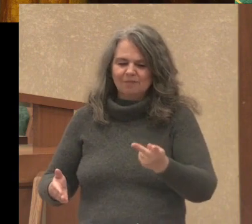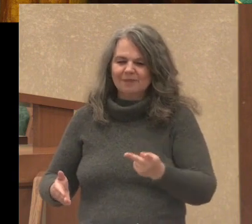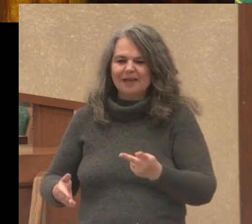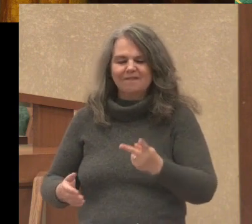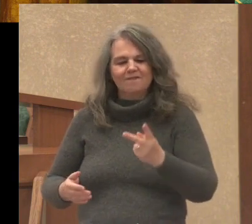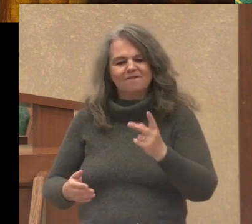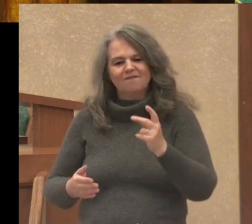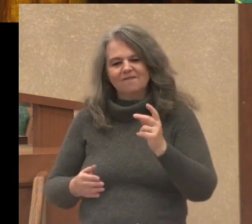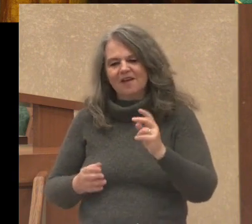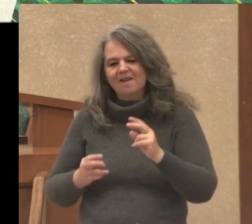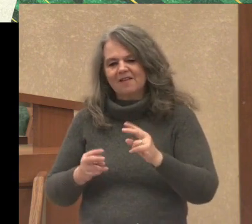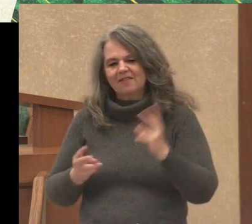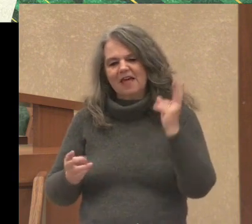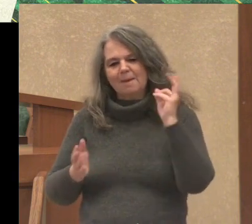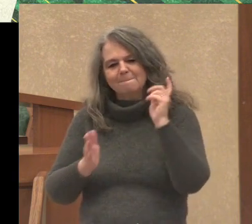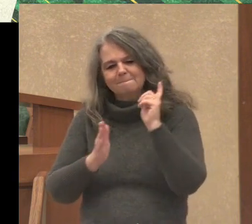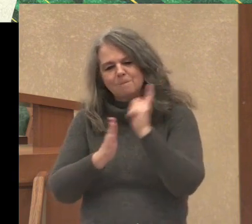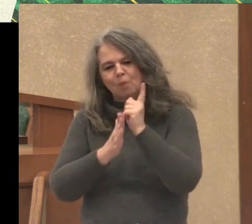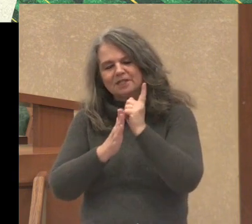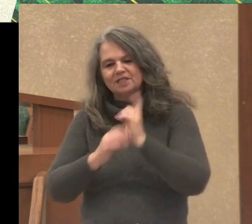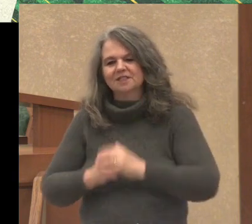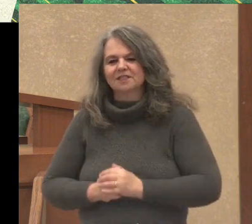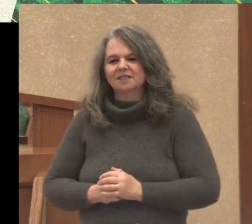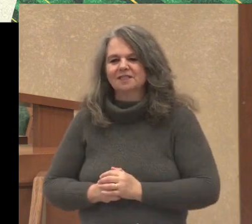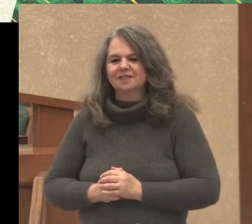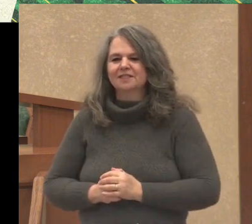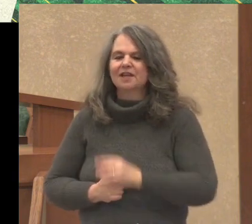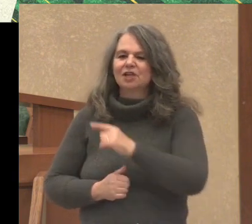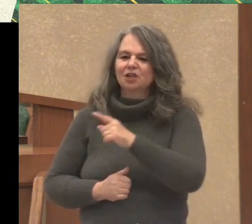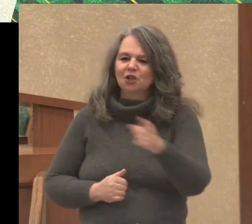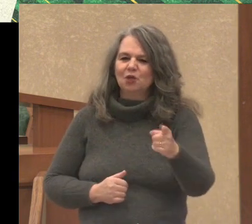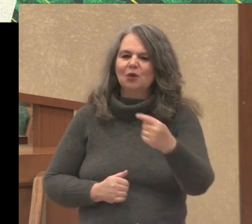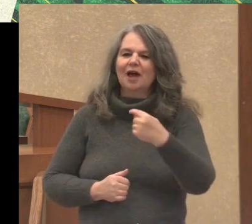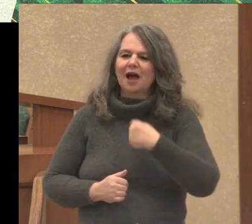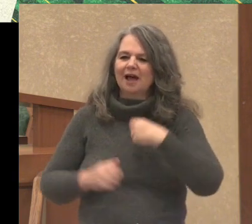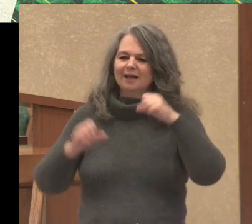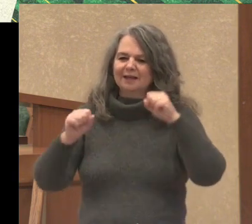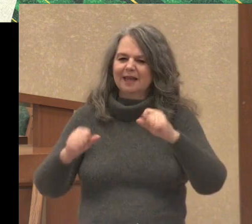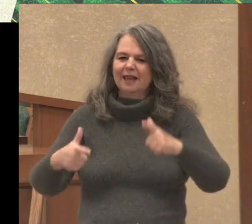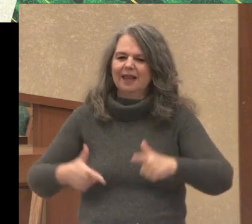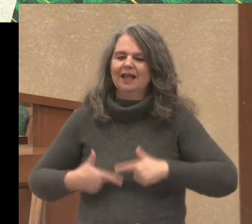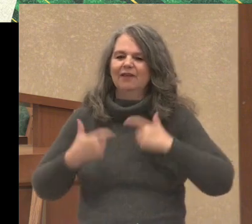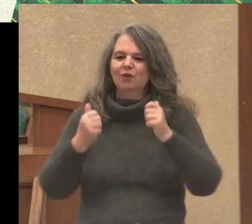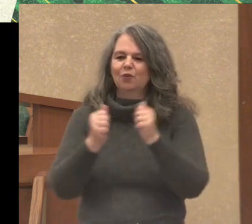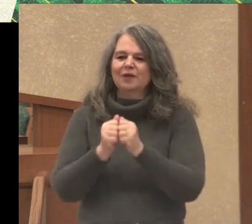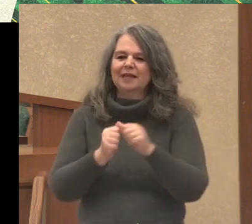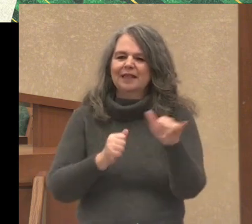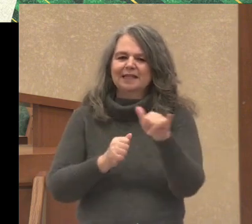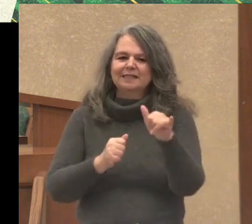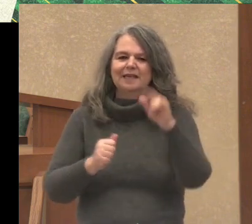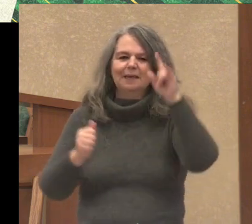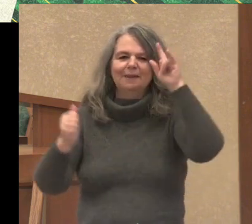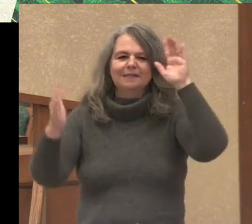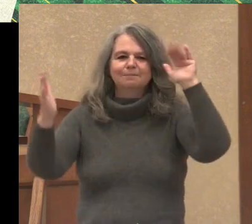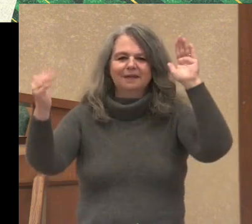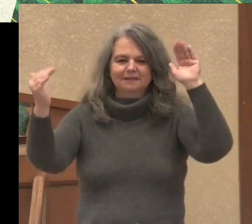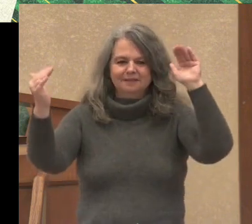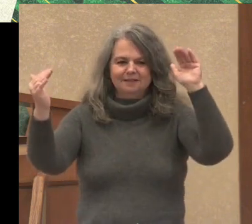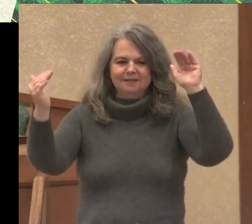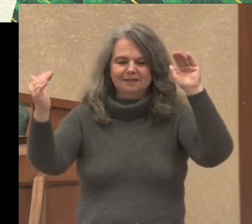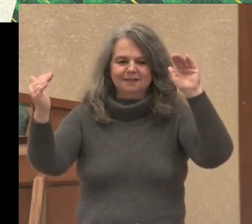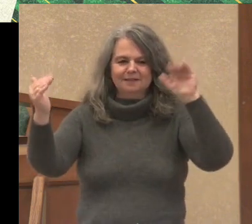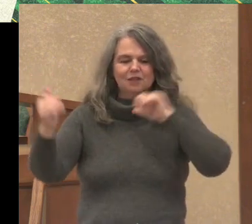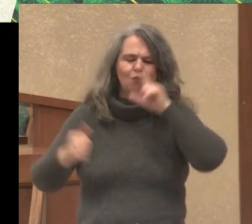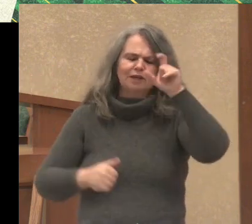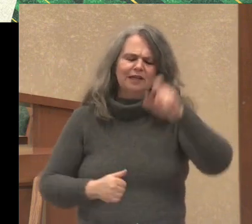very moment. You and I can live with that same expectancy. We don't